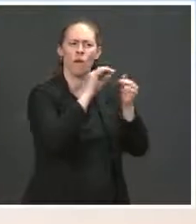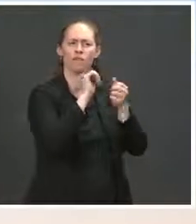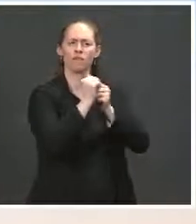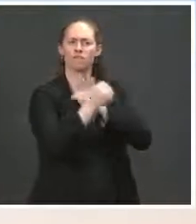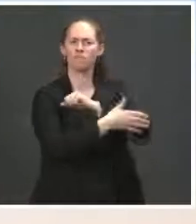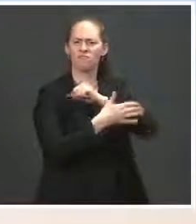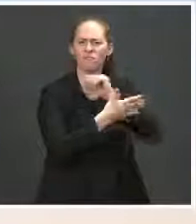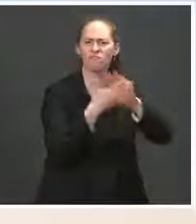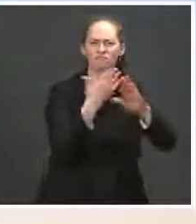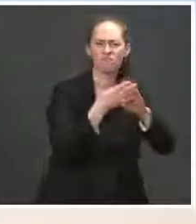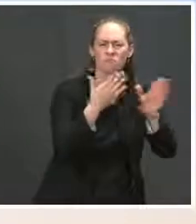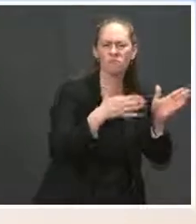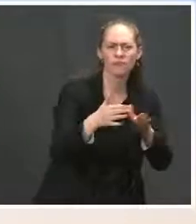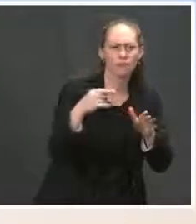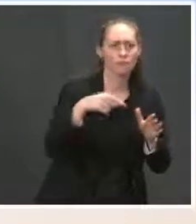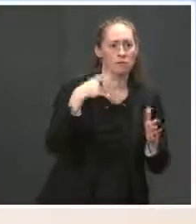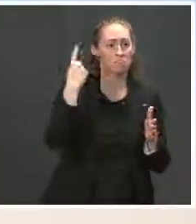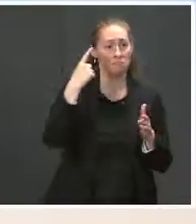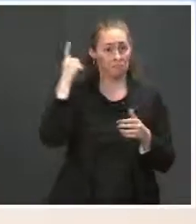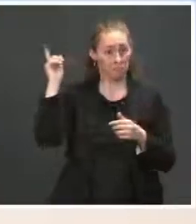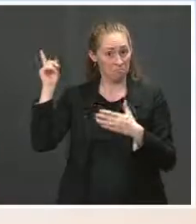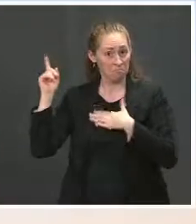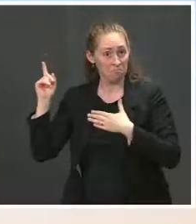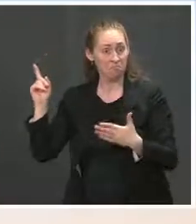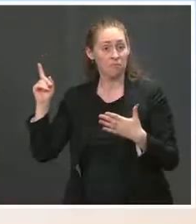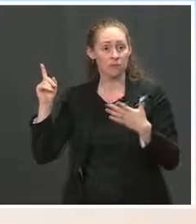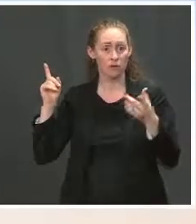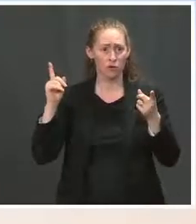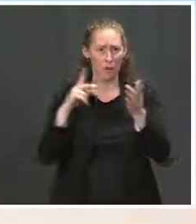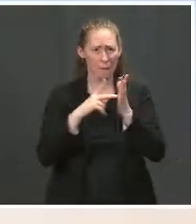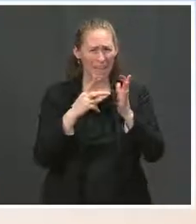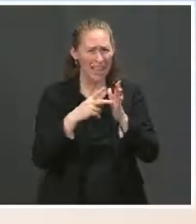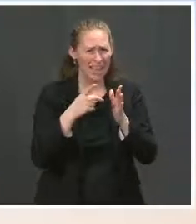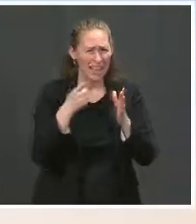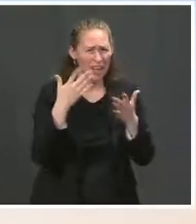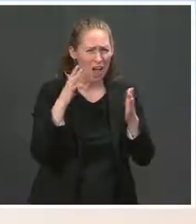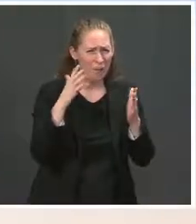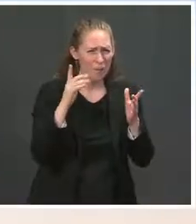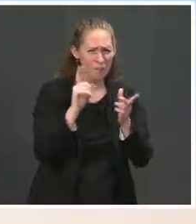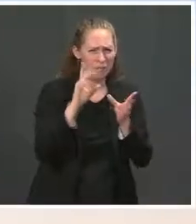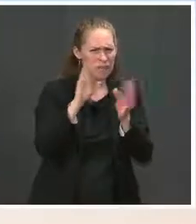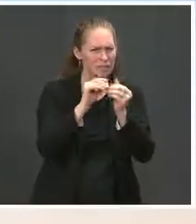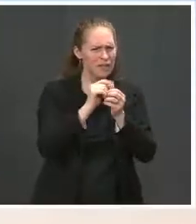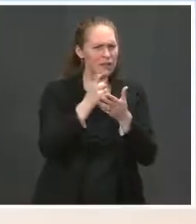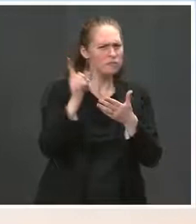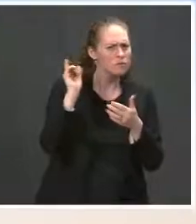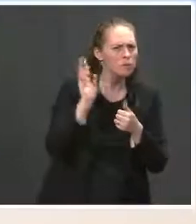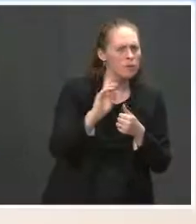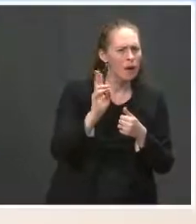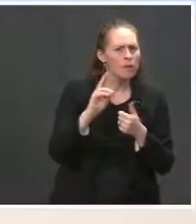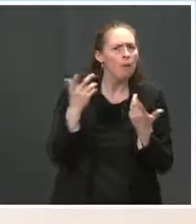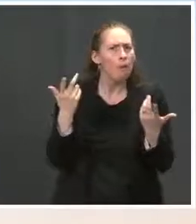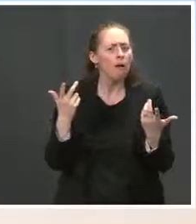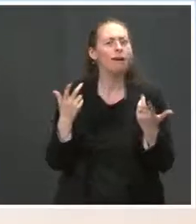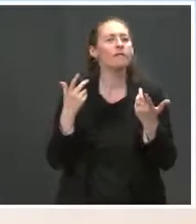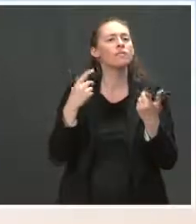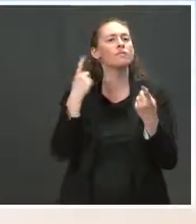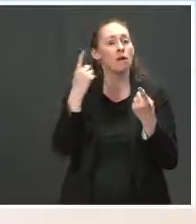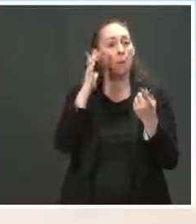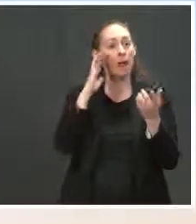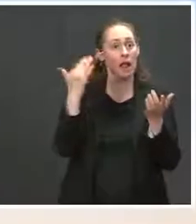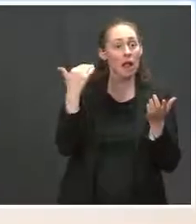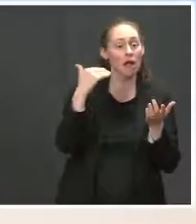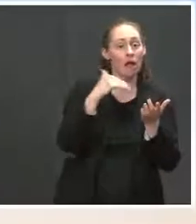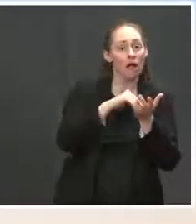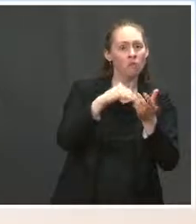plans to meet? Maybe a summit that he plans to have? Aside from the meetings he had last week? The Moving forward, he's about to release his second infrastructure package. It's